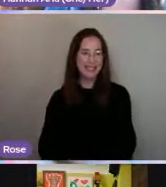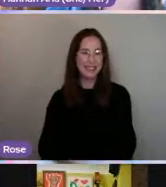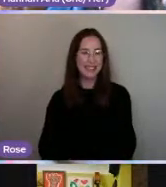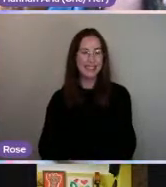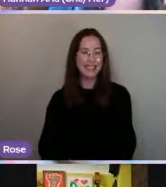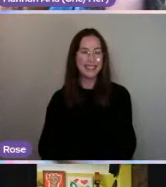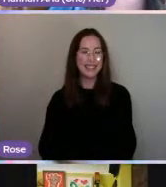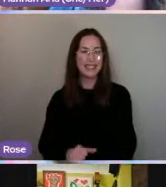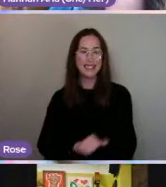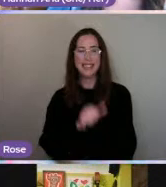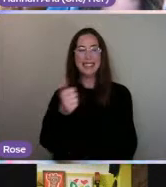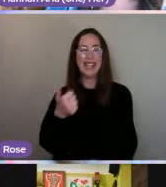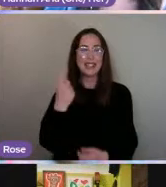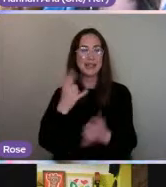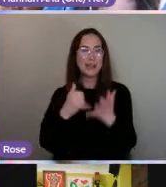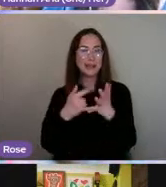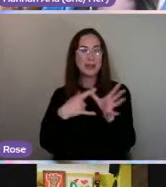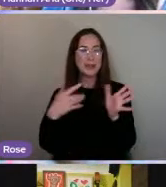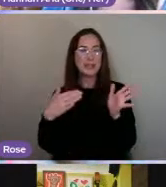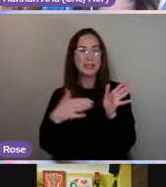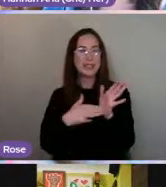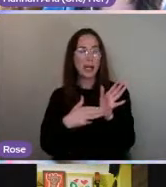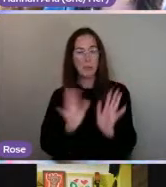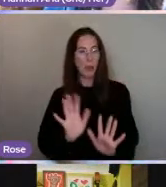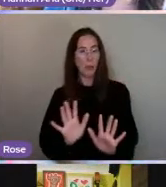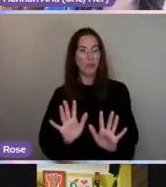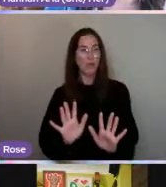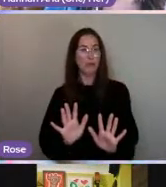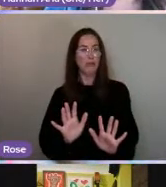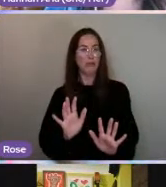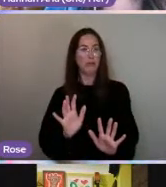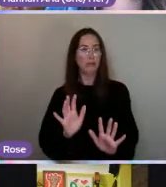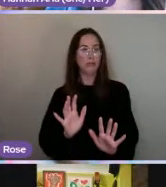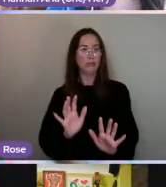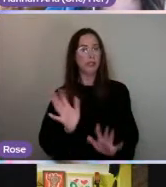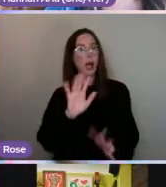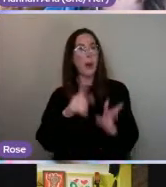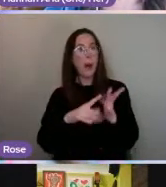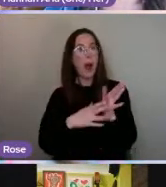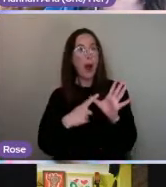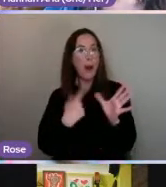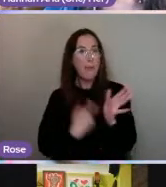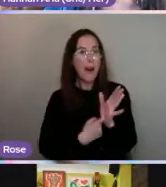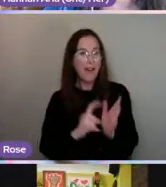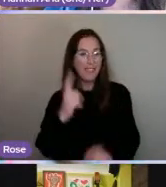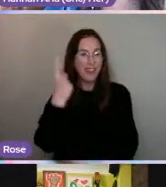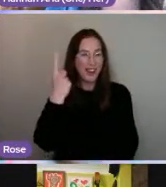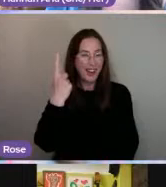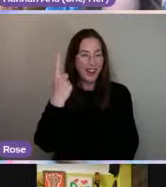we have Sam as a live guest. Oh, have I gone too far? Omar. Omar.